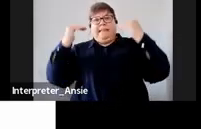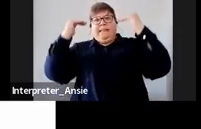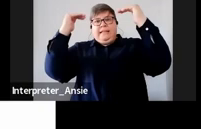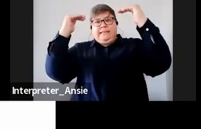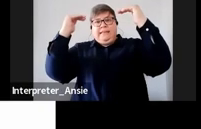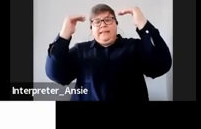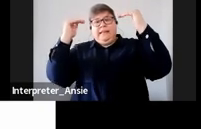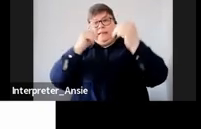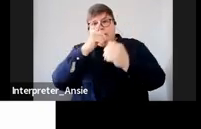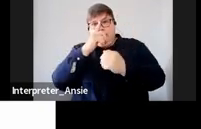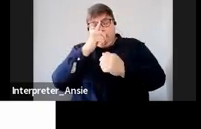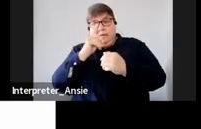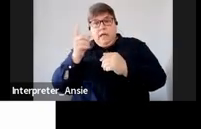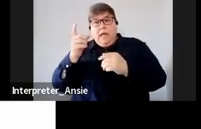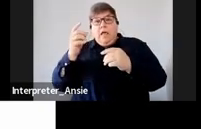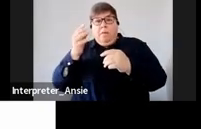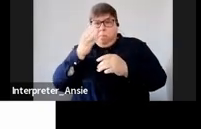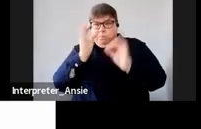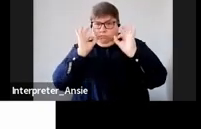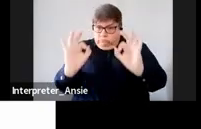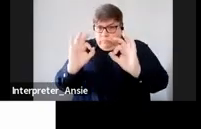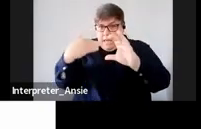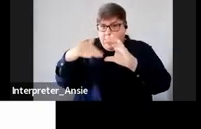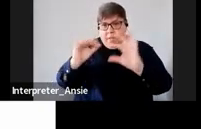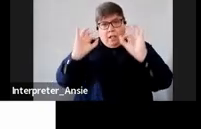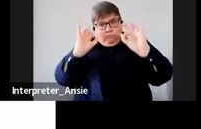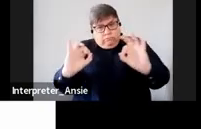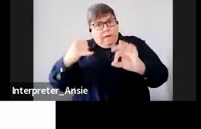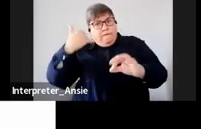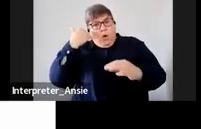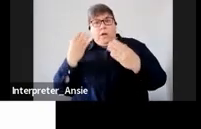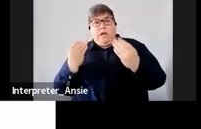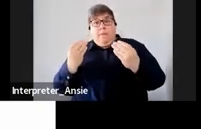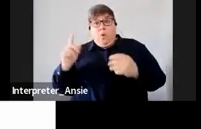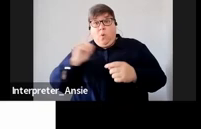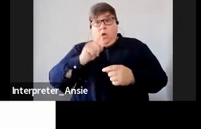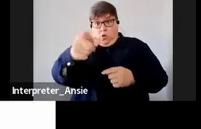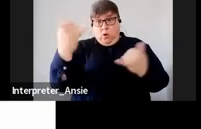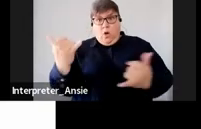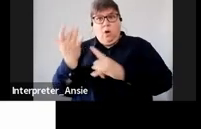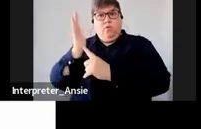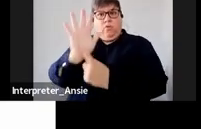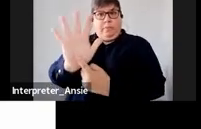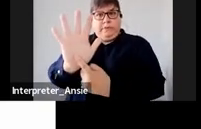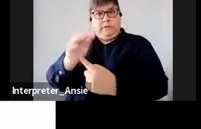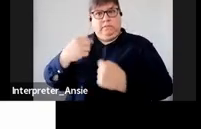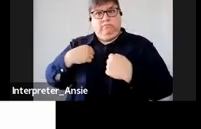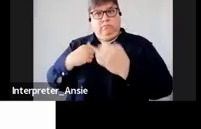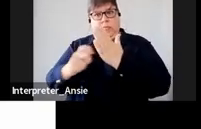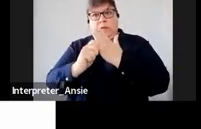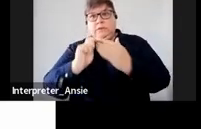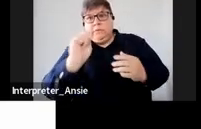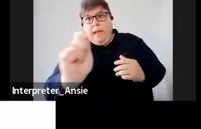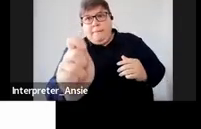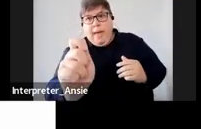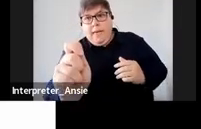contact details and email address because remember you are now the representative taxpayer and we will do we will